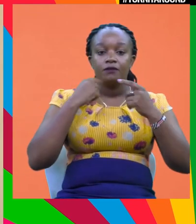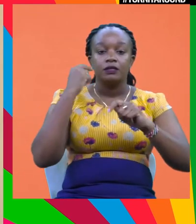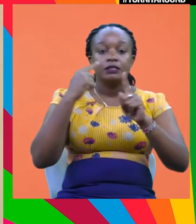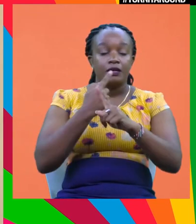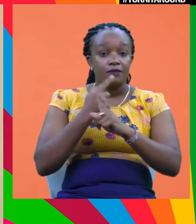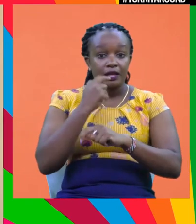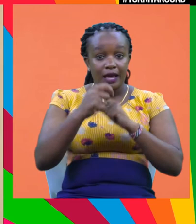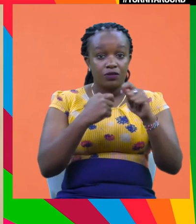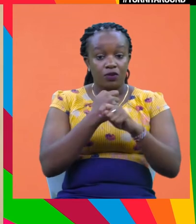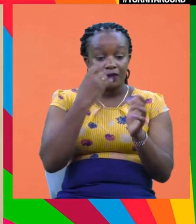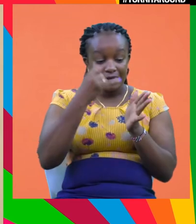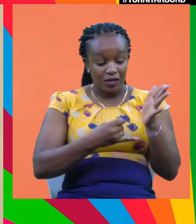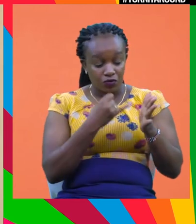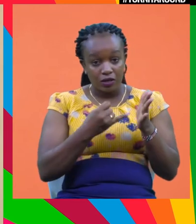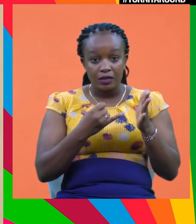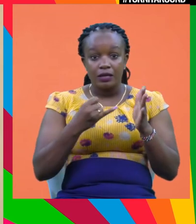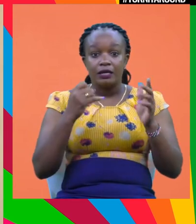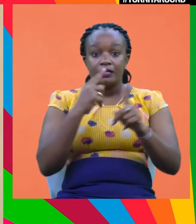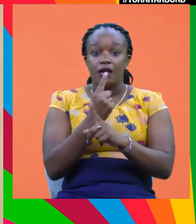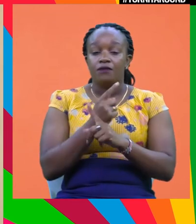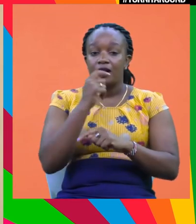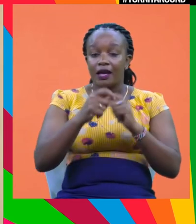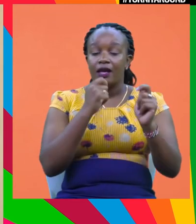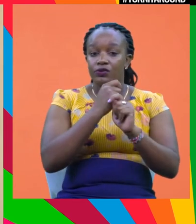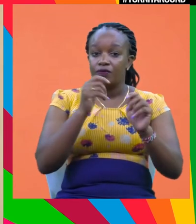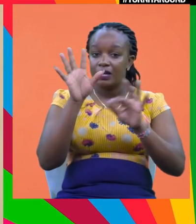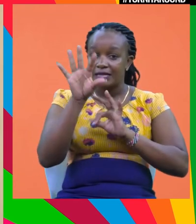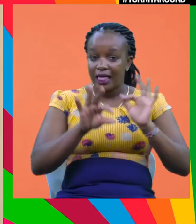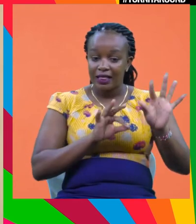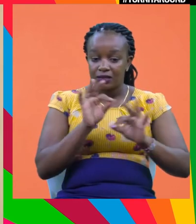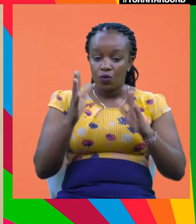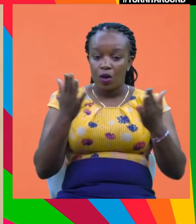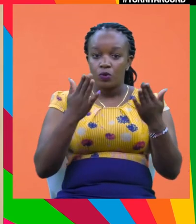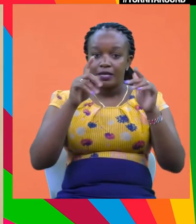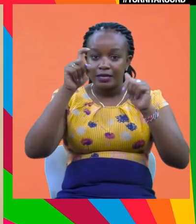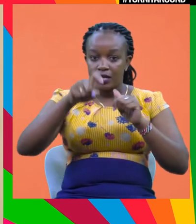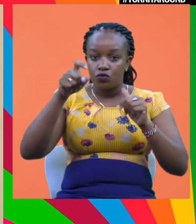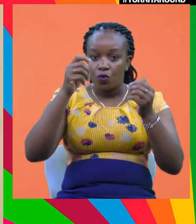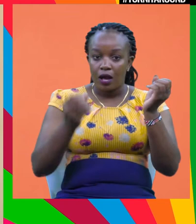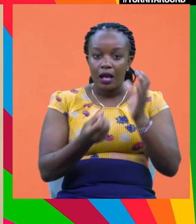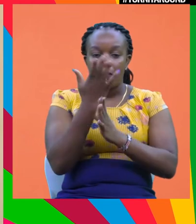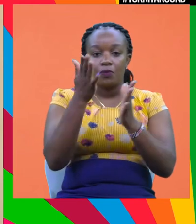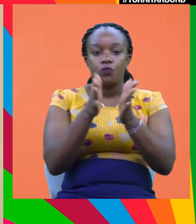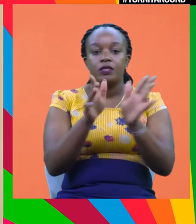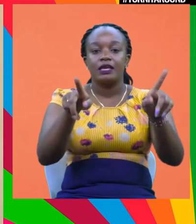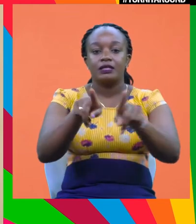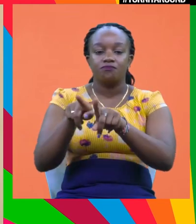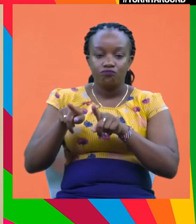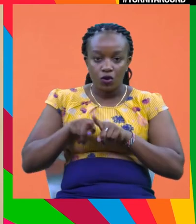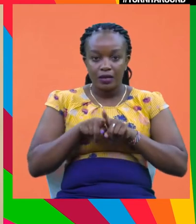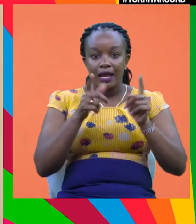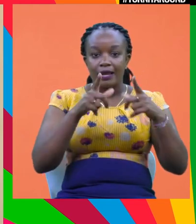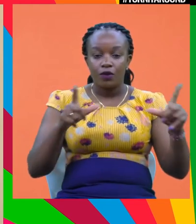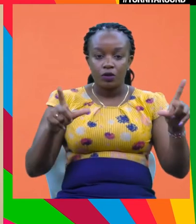of industry, different kinds of scale. But we need to come up with a simple, common language so that we can increase